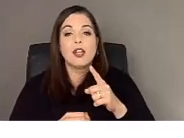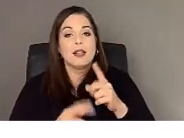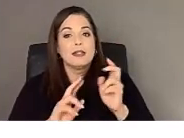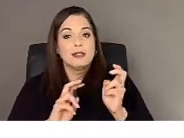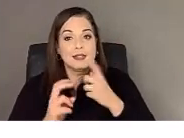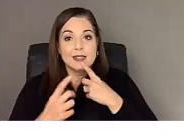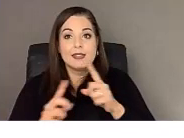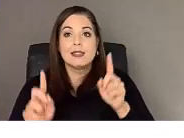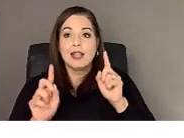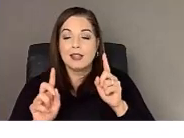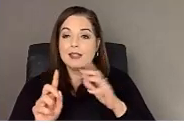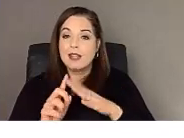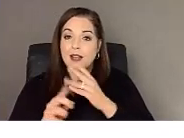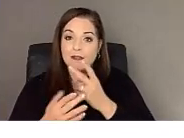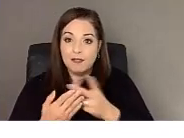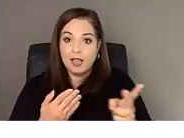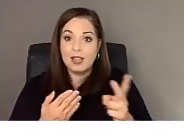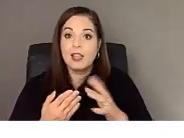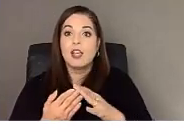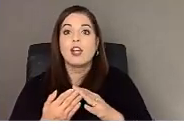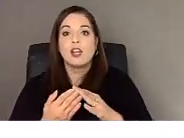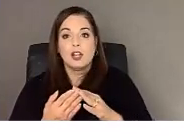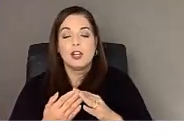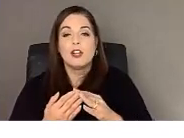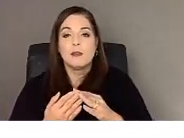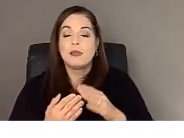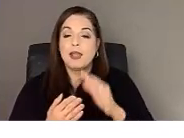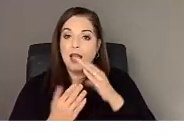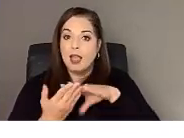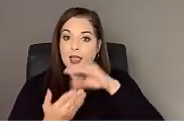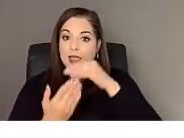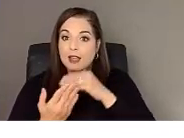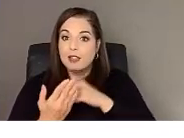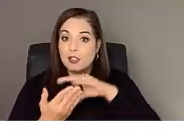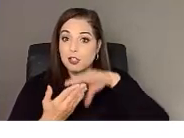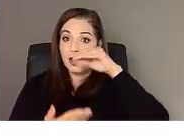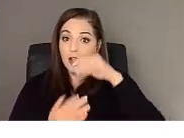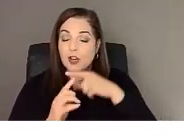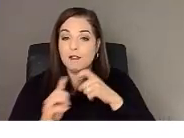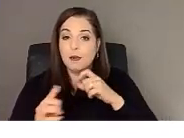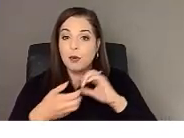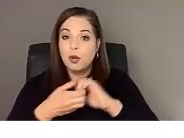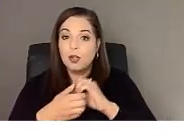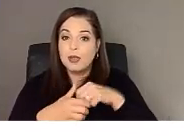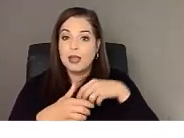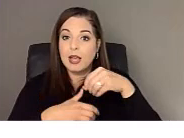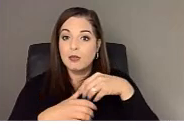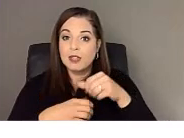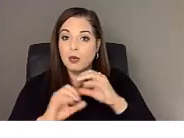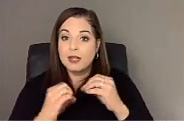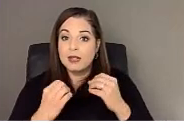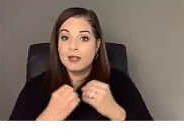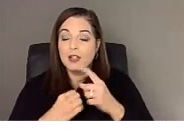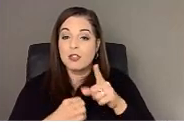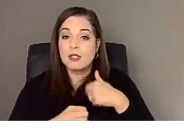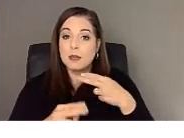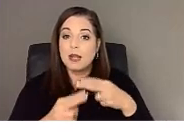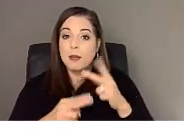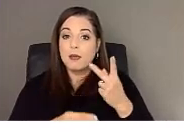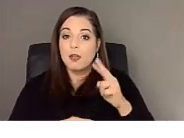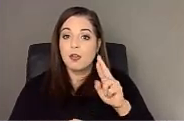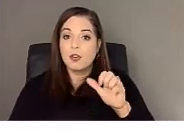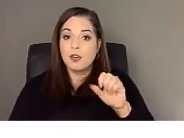disseminating a publication snapshot lessons learned from partnering with external organizations. My name is Chris Stanley.